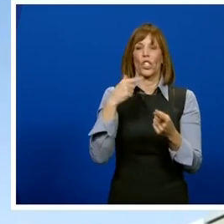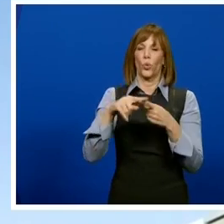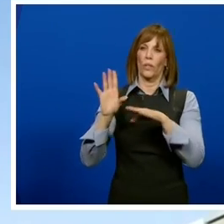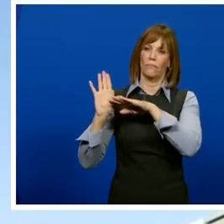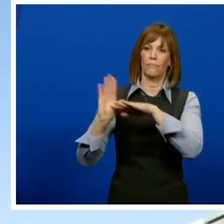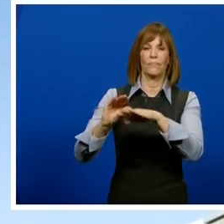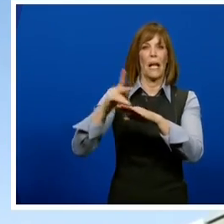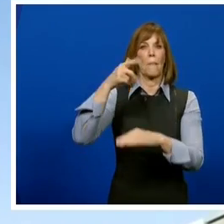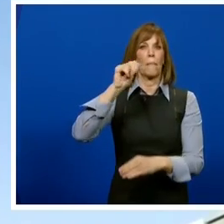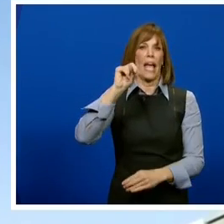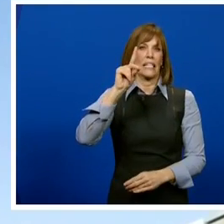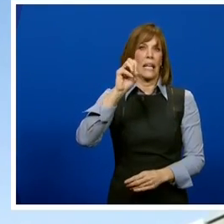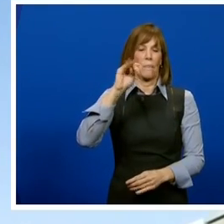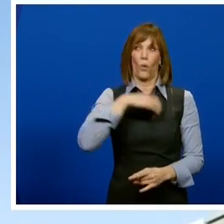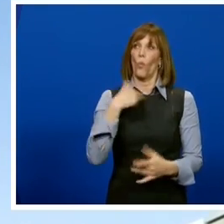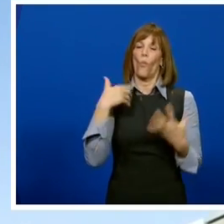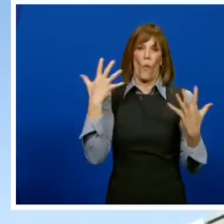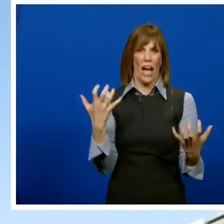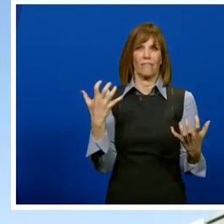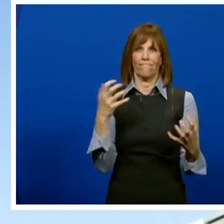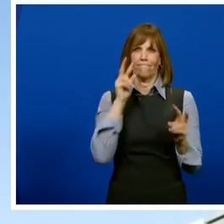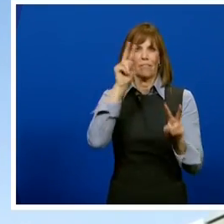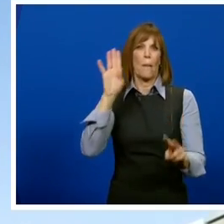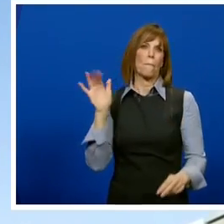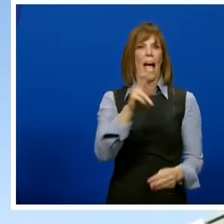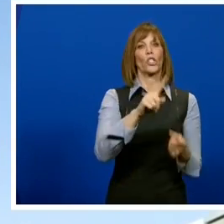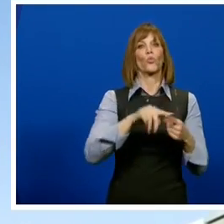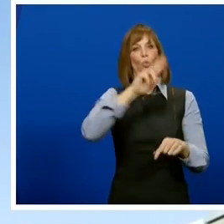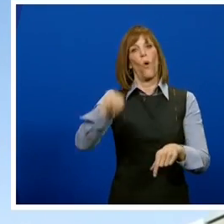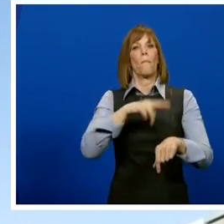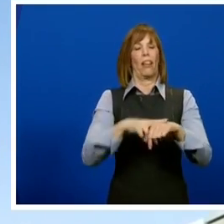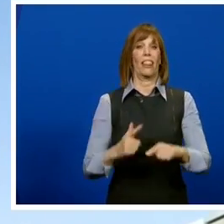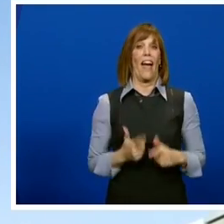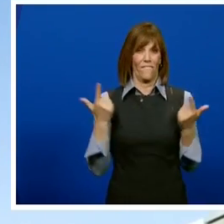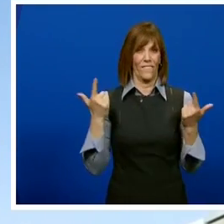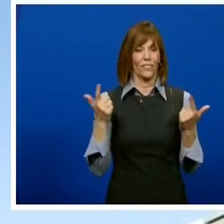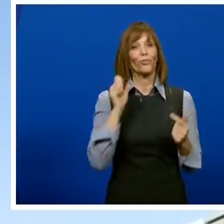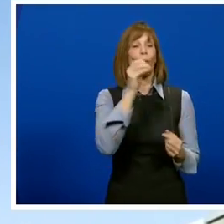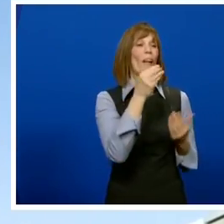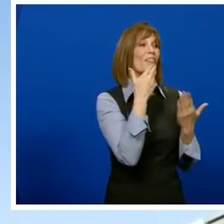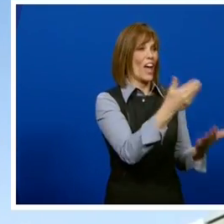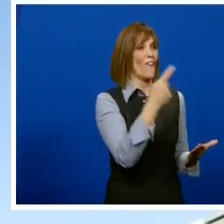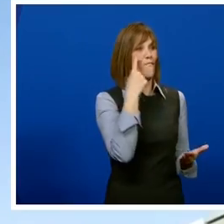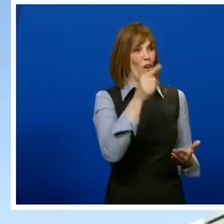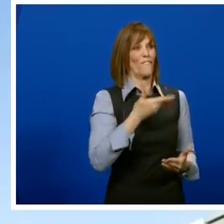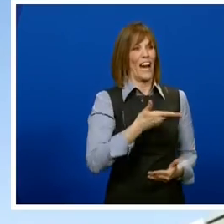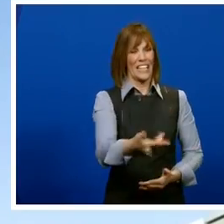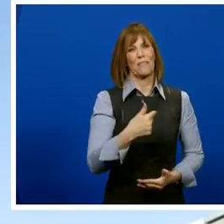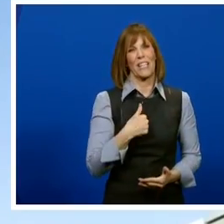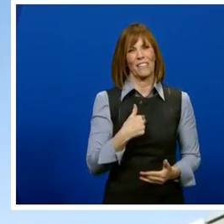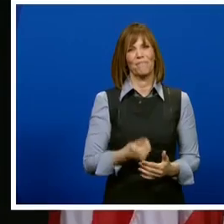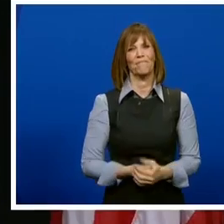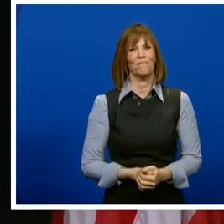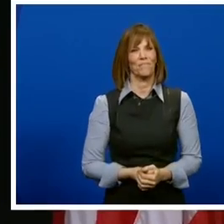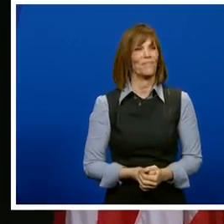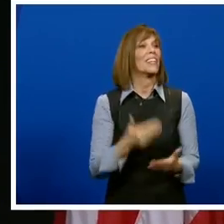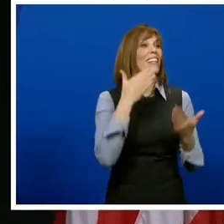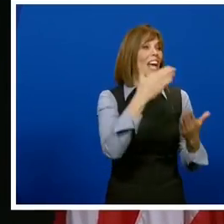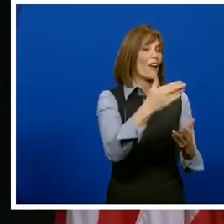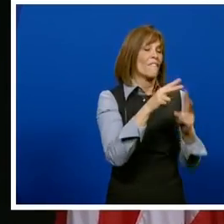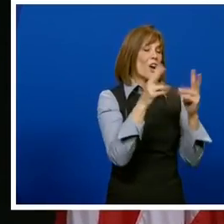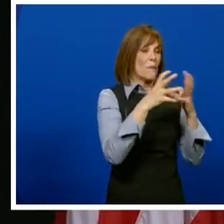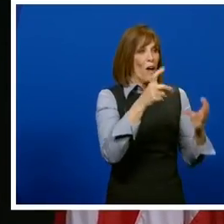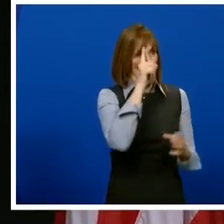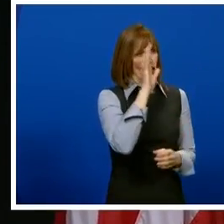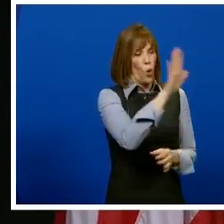which is what we all are looking for, to get back to a normal life. So thank you so much